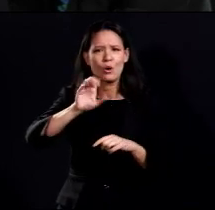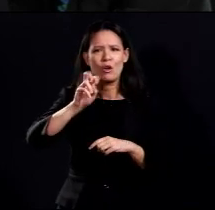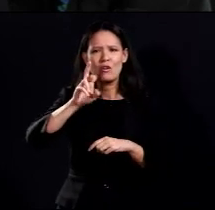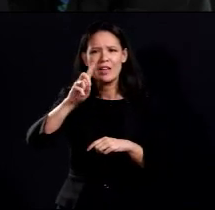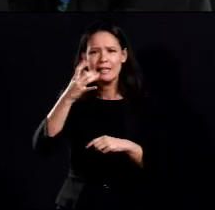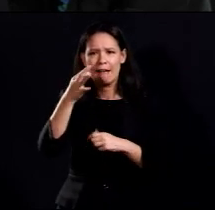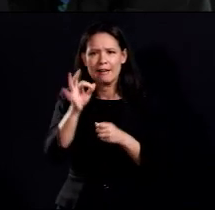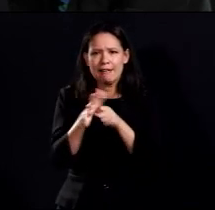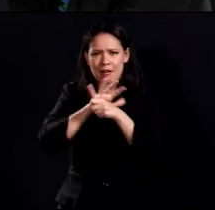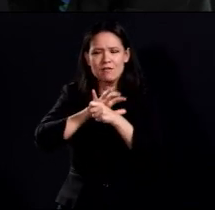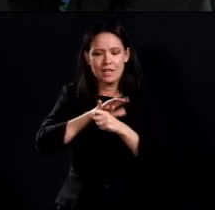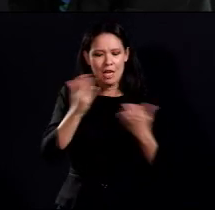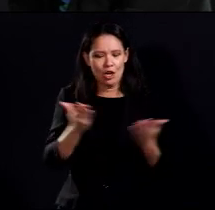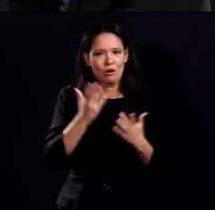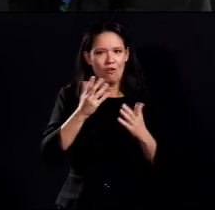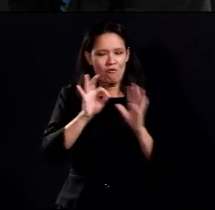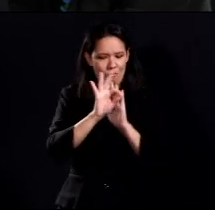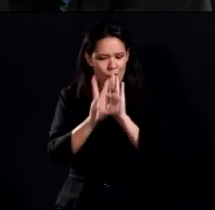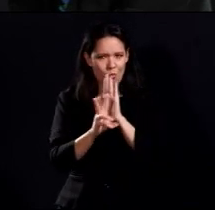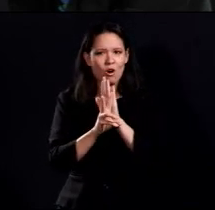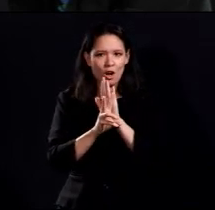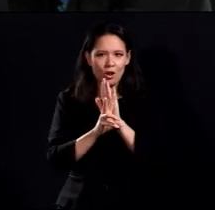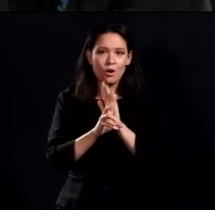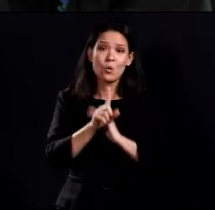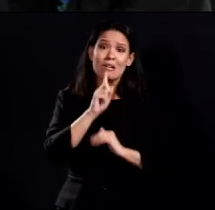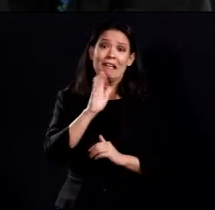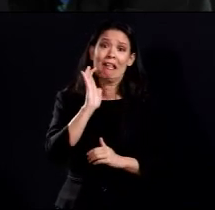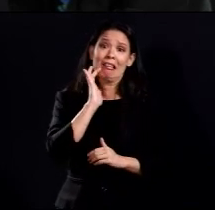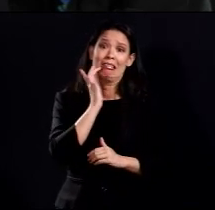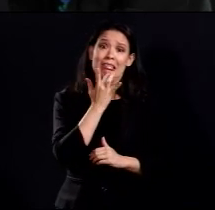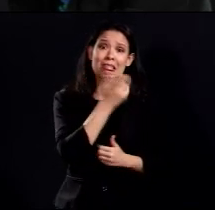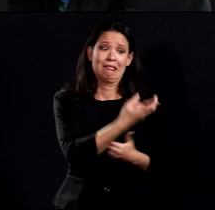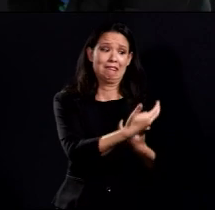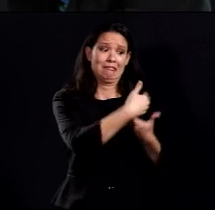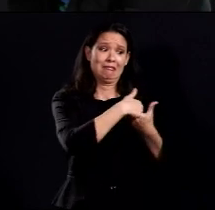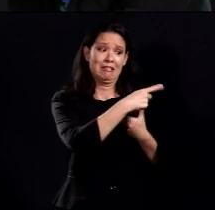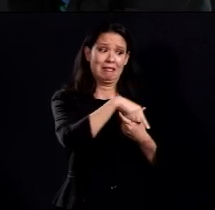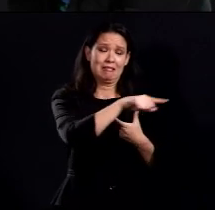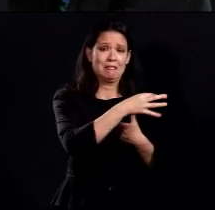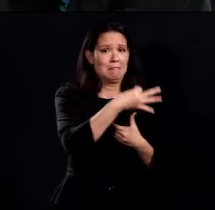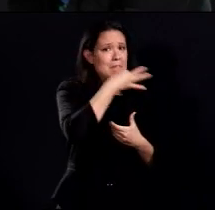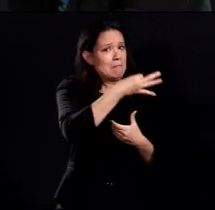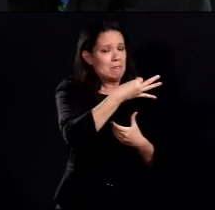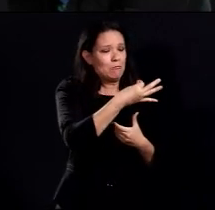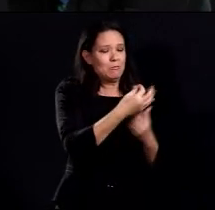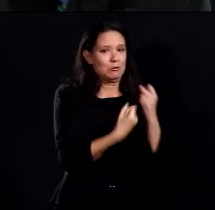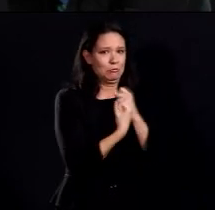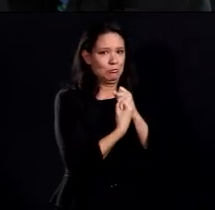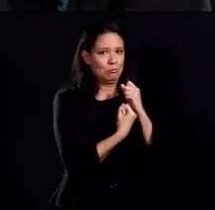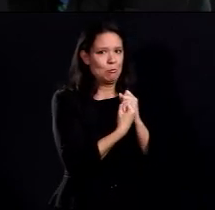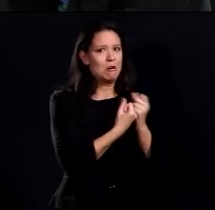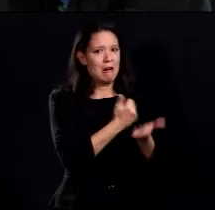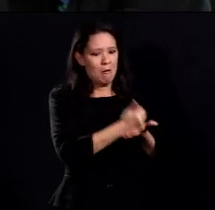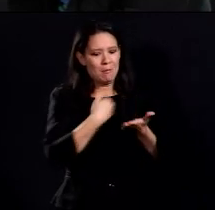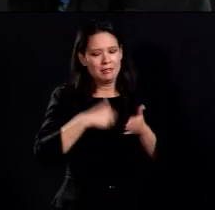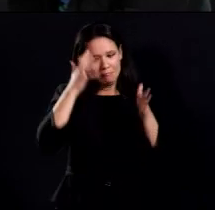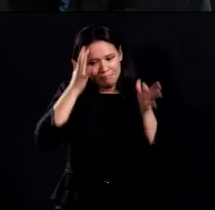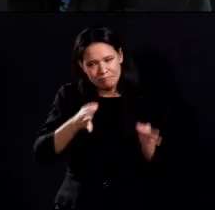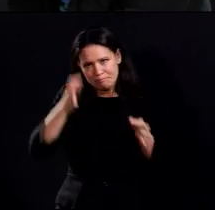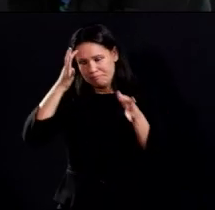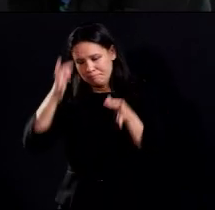here in Fort Worth and we are very lucky to have these experts as we face difficult decisions.